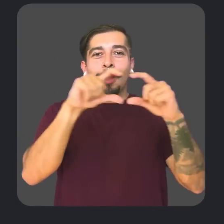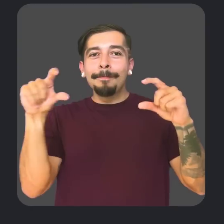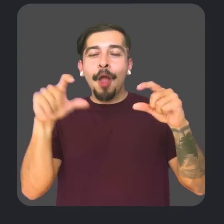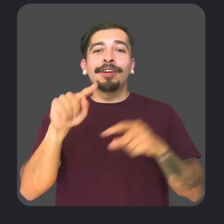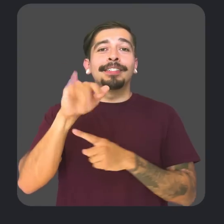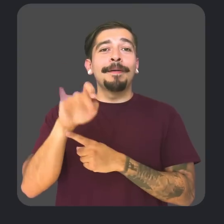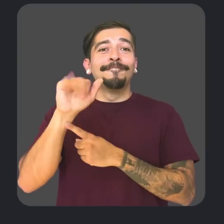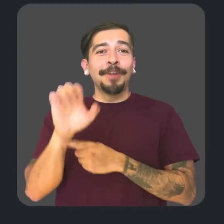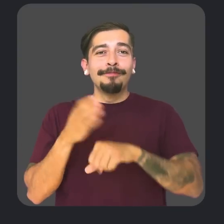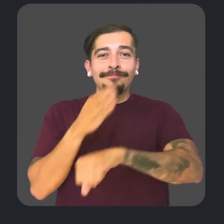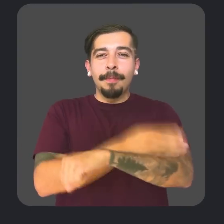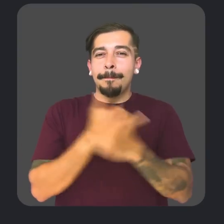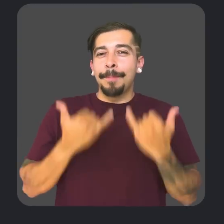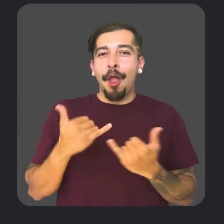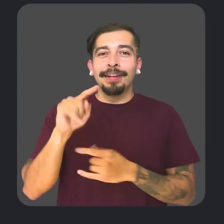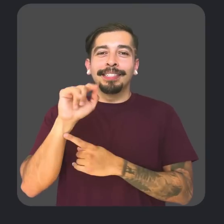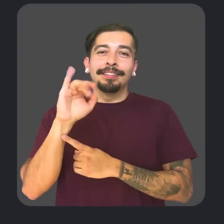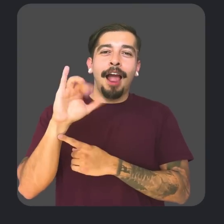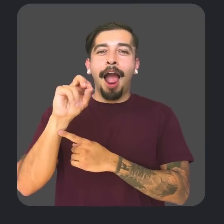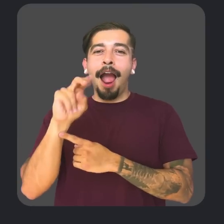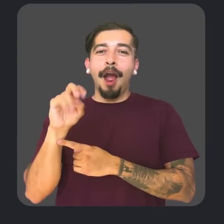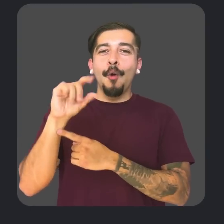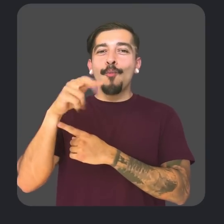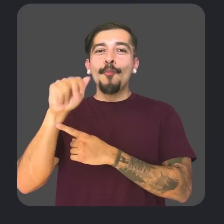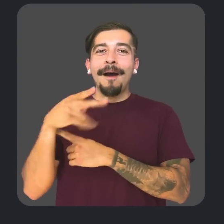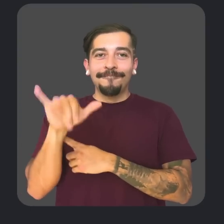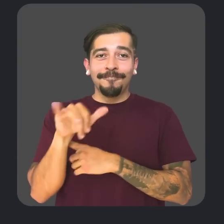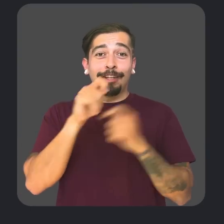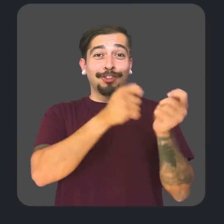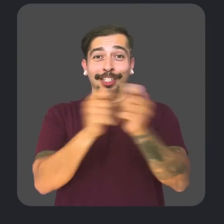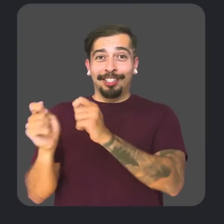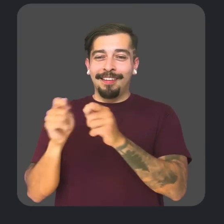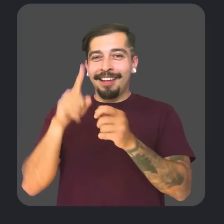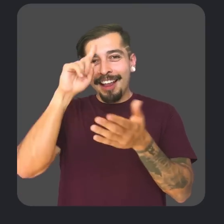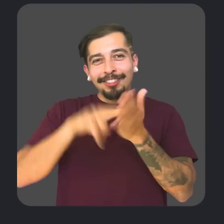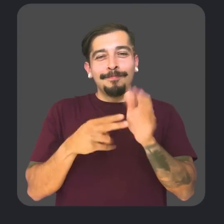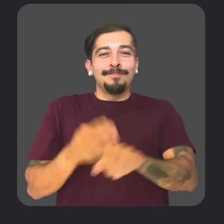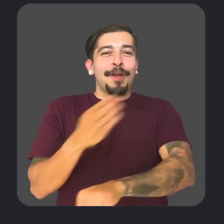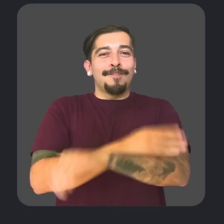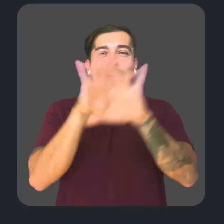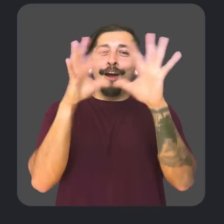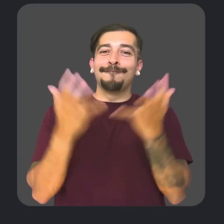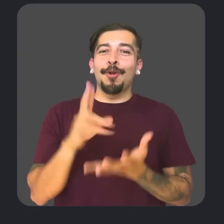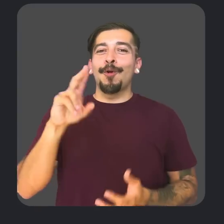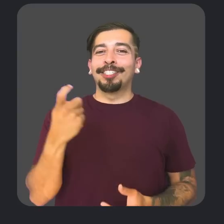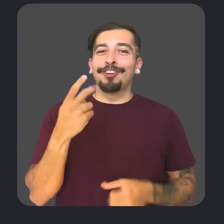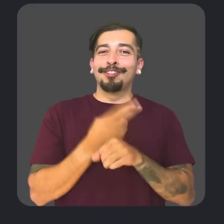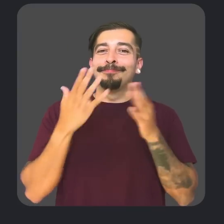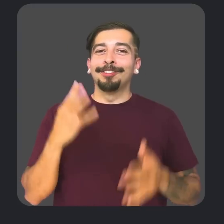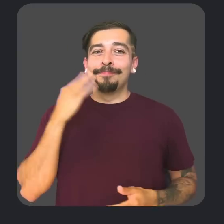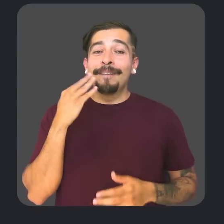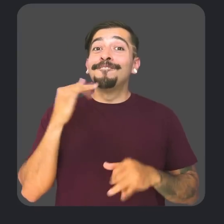updated typefaces, and more modernized iconography. These changes are intended to improve the overall user experience.